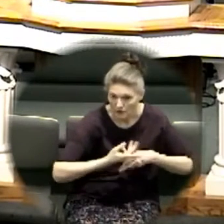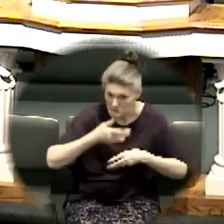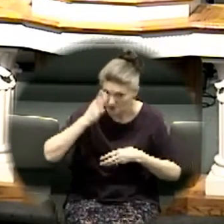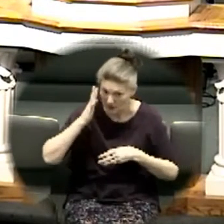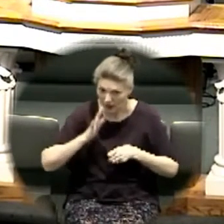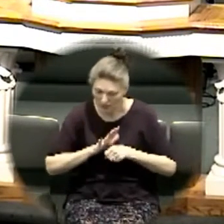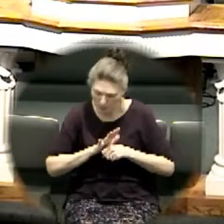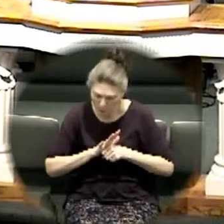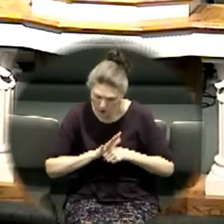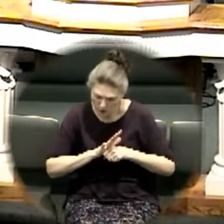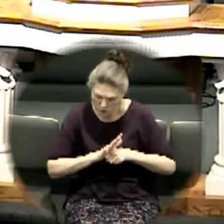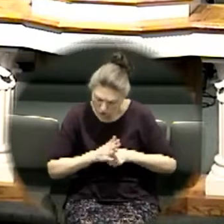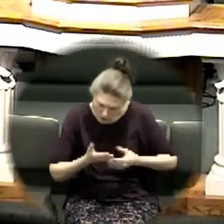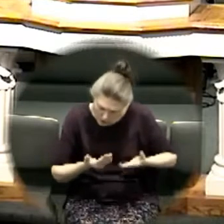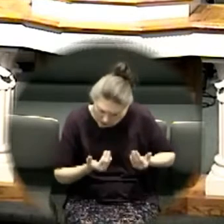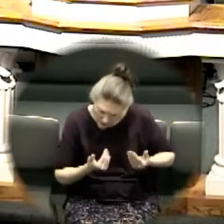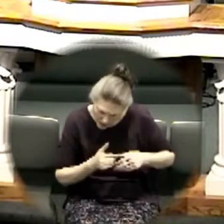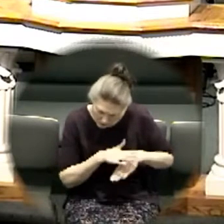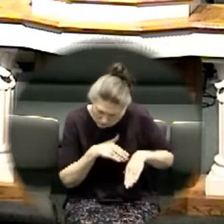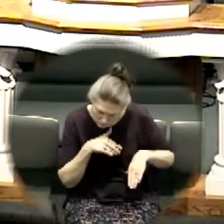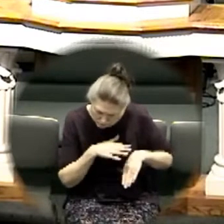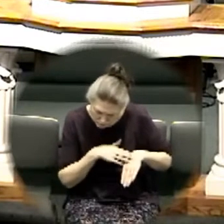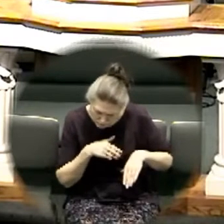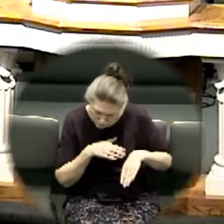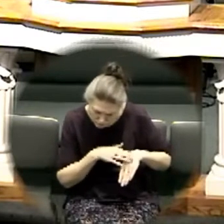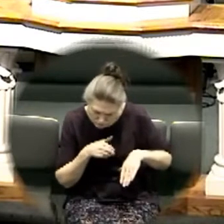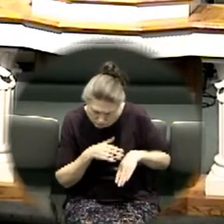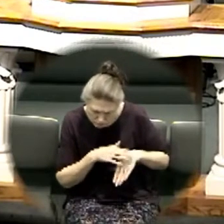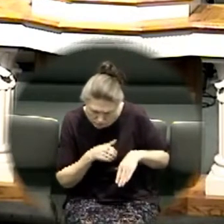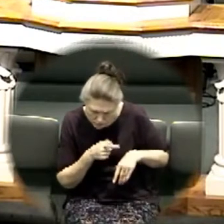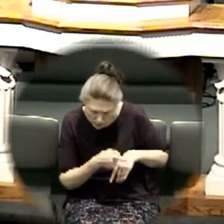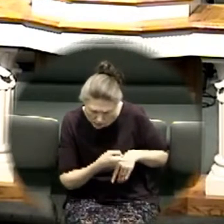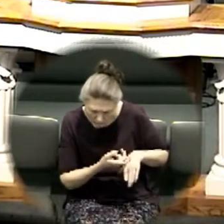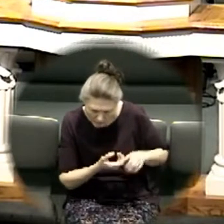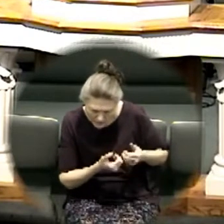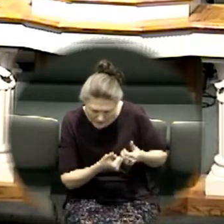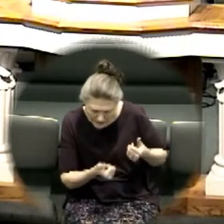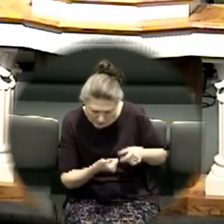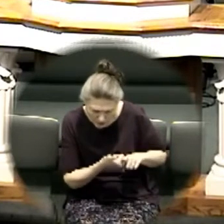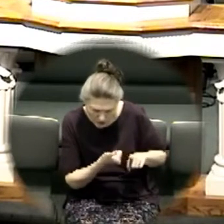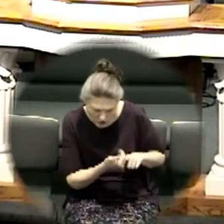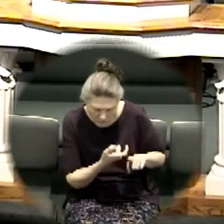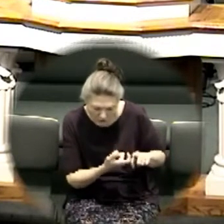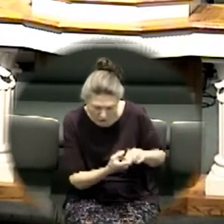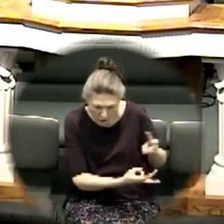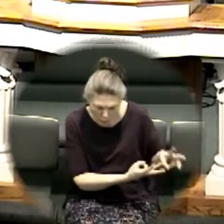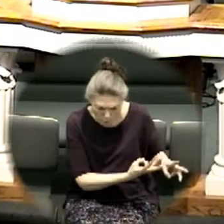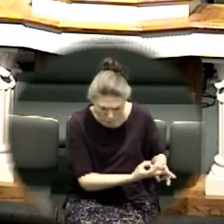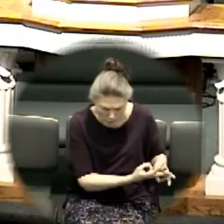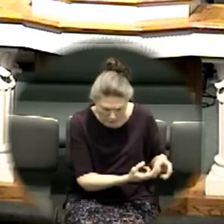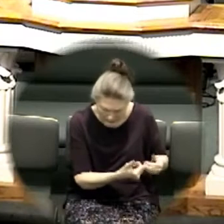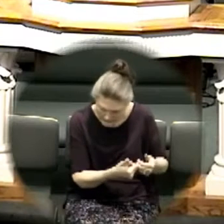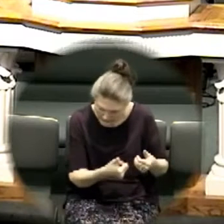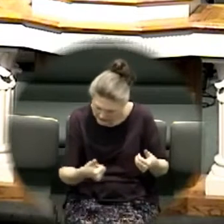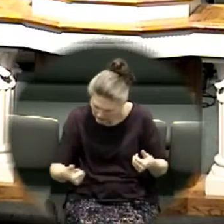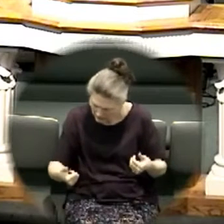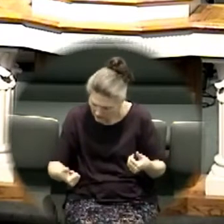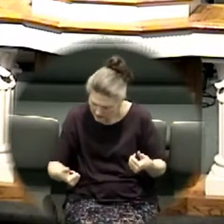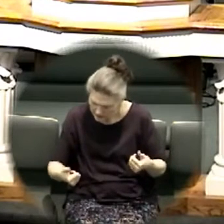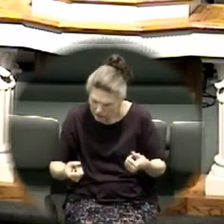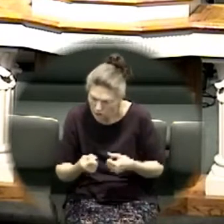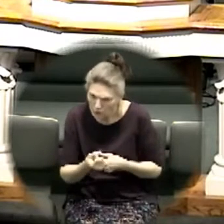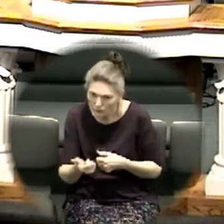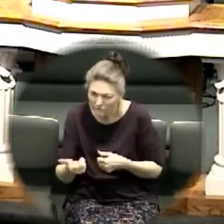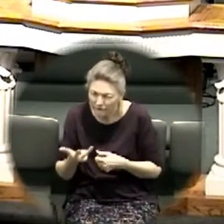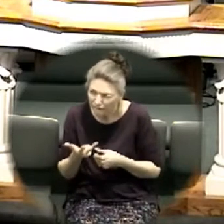you saying come out from among them and be separate it's not far it's only a few